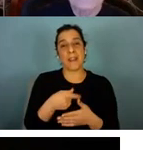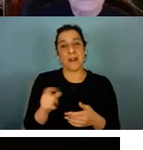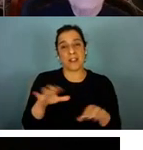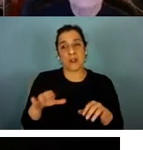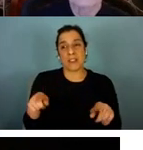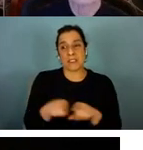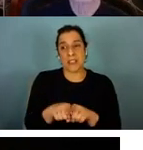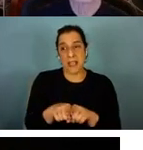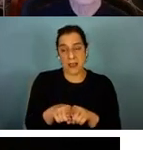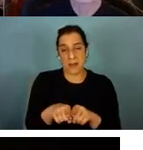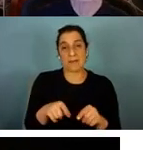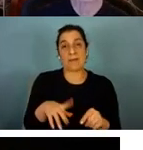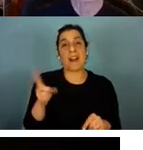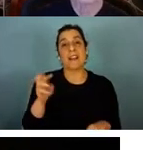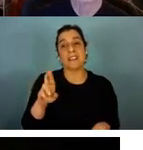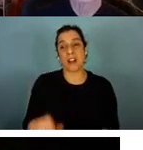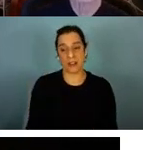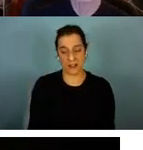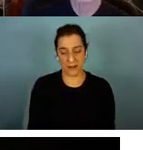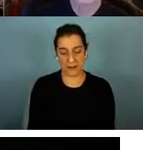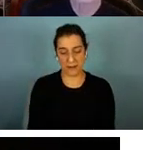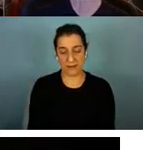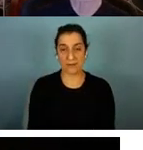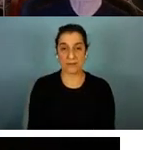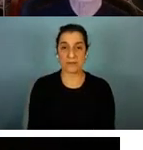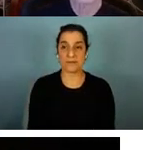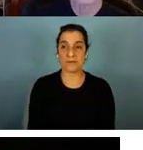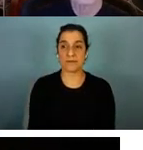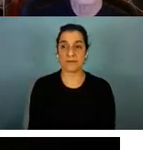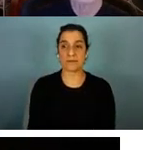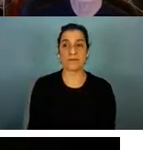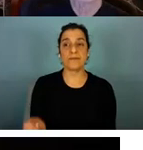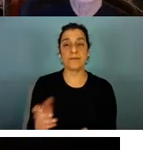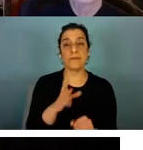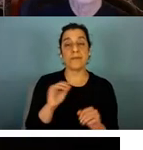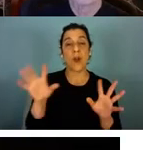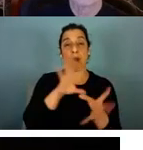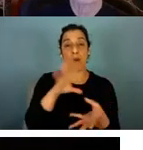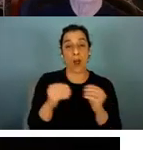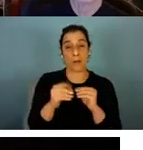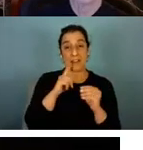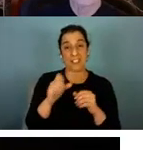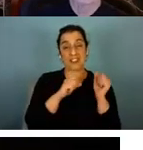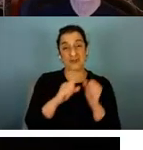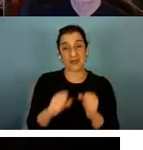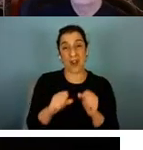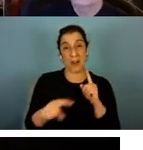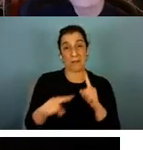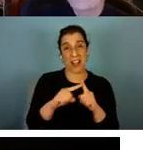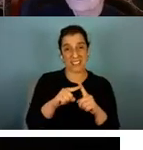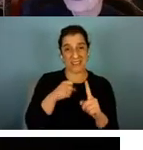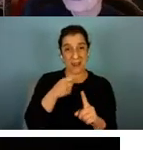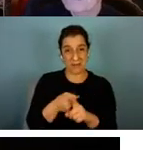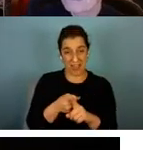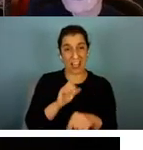Dr. Napoli's multifaceted and long-term mentoring has made an overwhelmingly strong and positive impact on